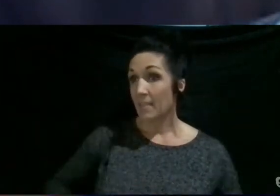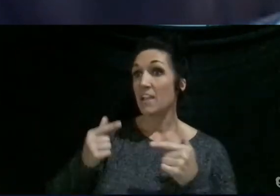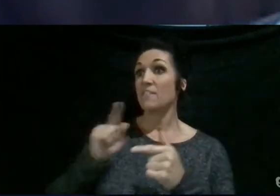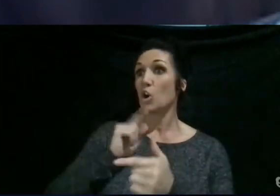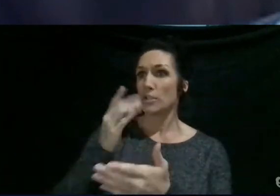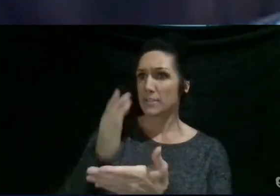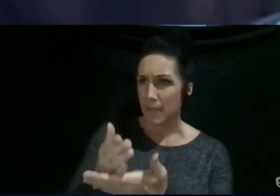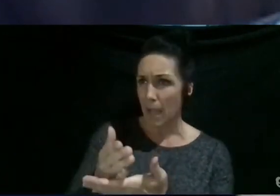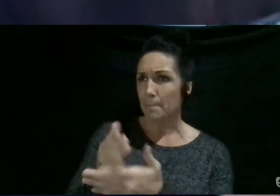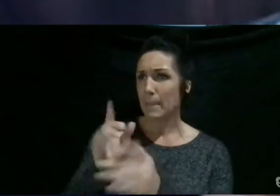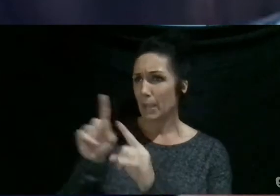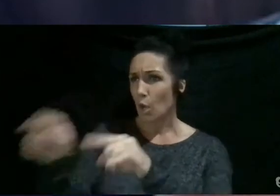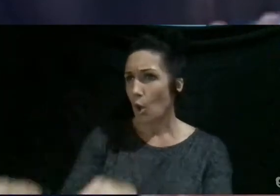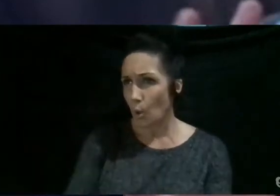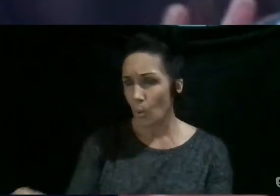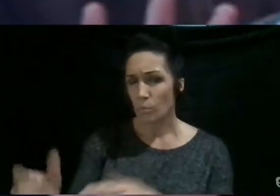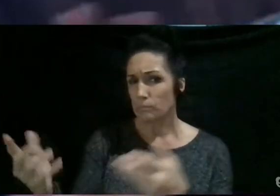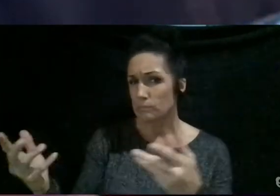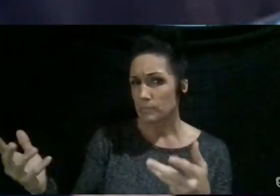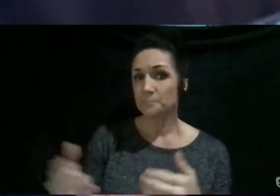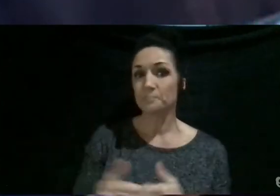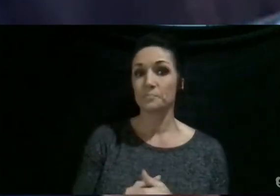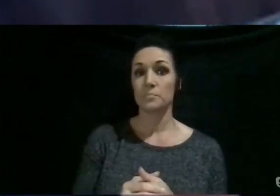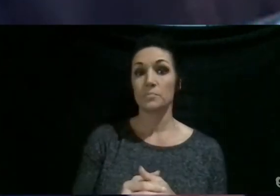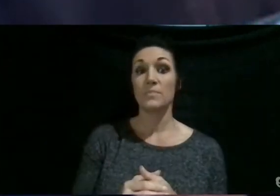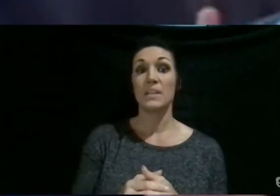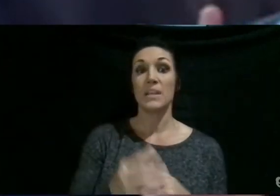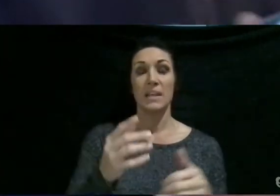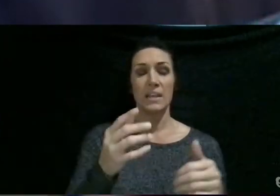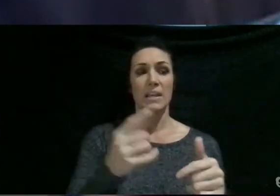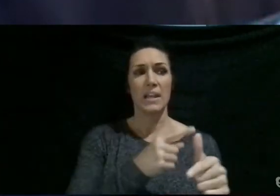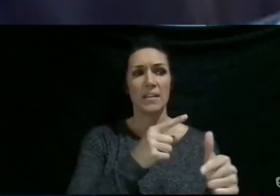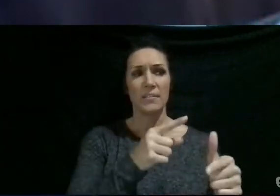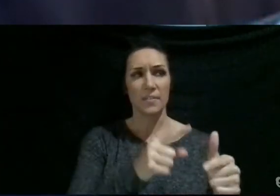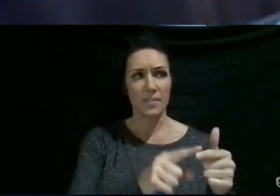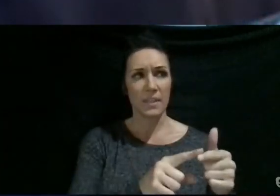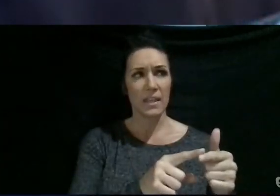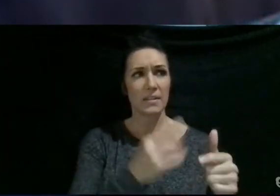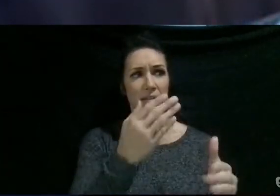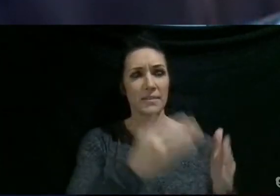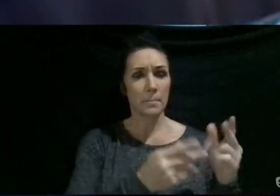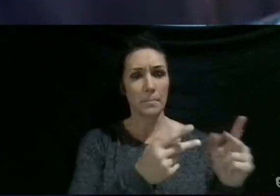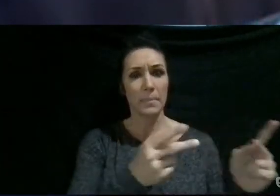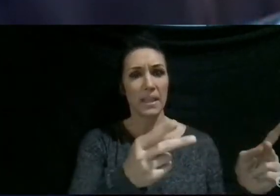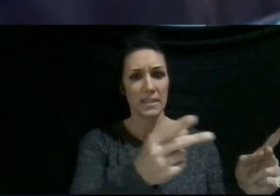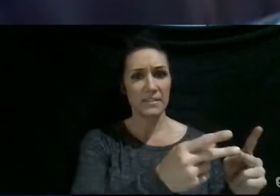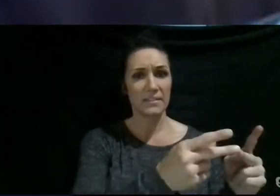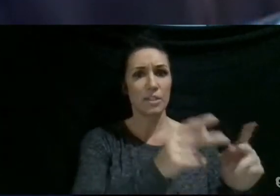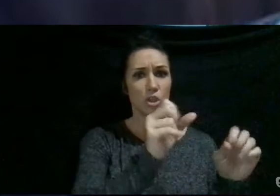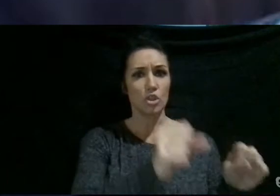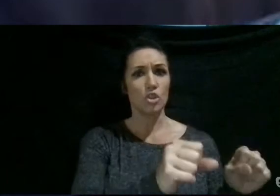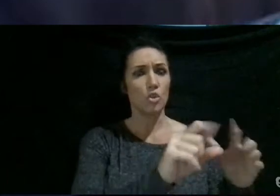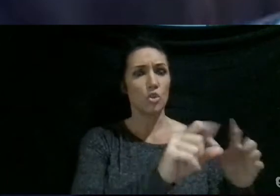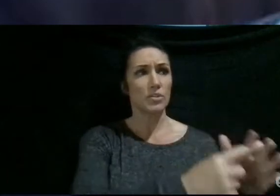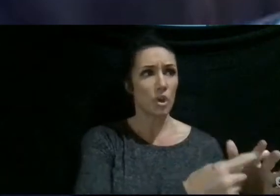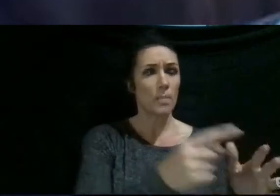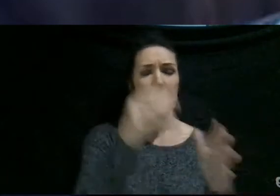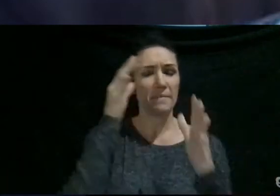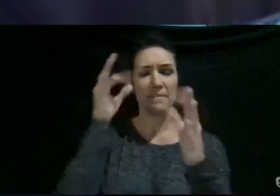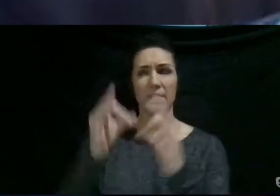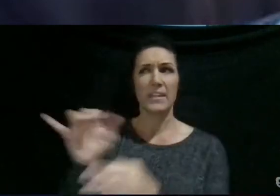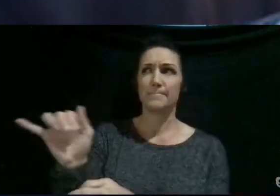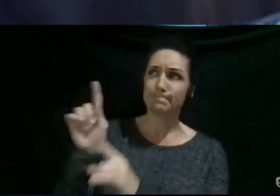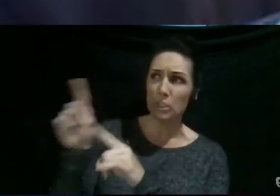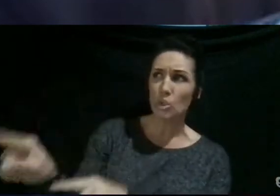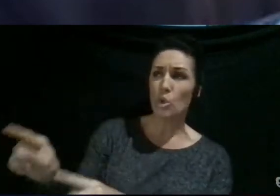and unlike life, where there are a lot of places where you can try to start, faith has, like, you just go to Jesus, and you get your